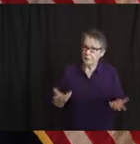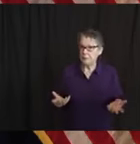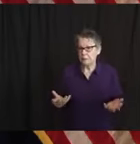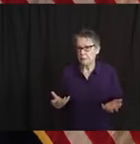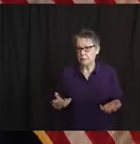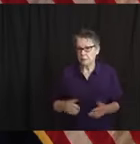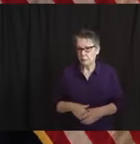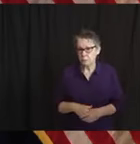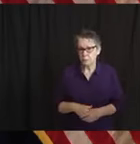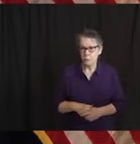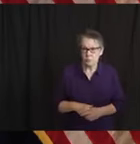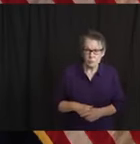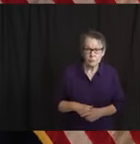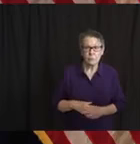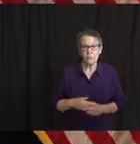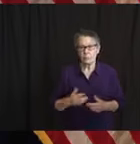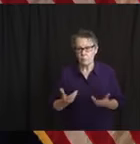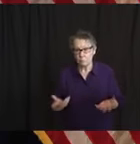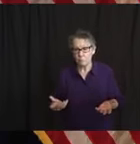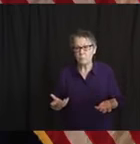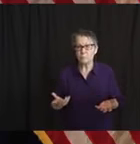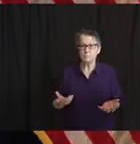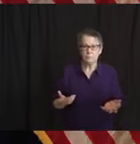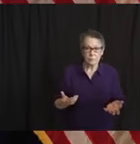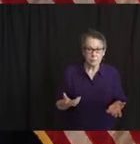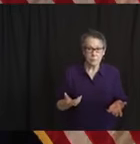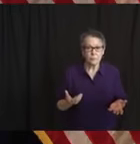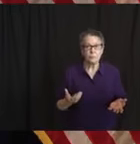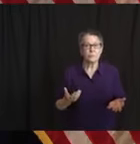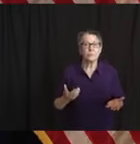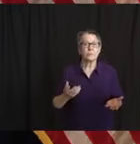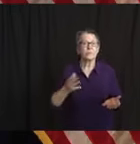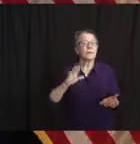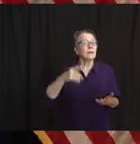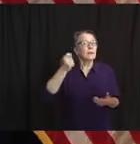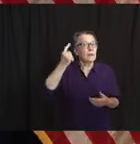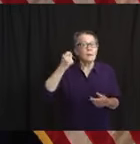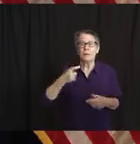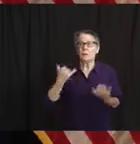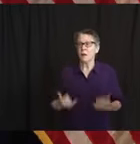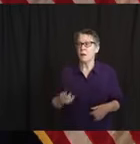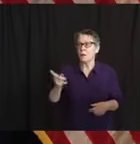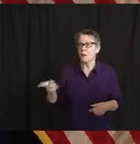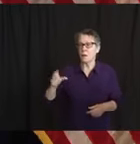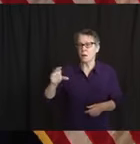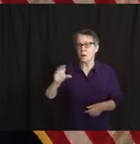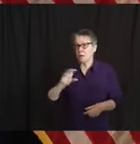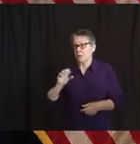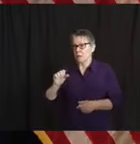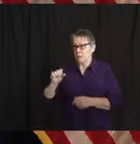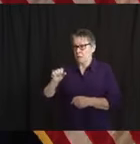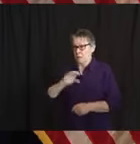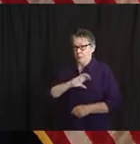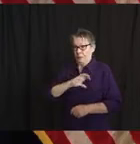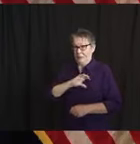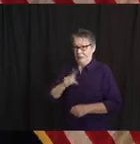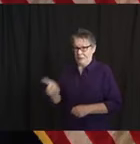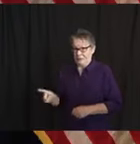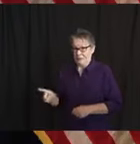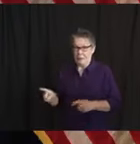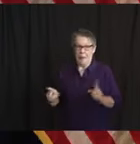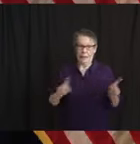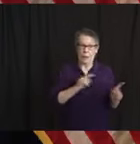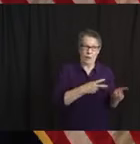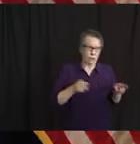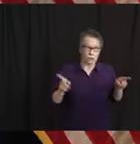which has jurisdiction here as well, as Pat points out. The very good overwhelming news is most everybody, businesses and people